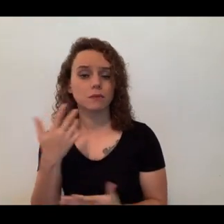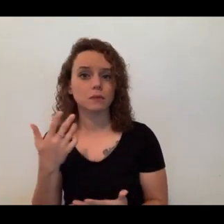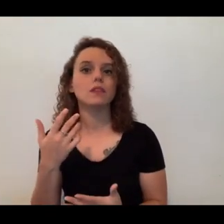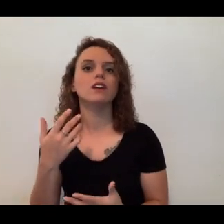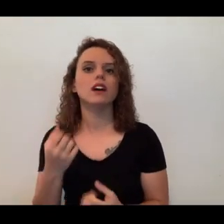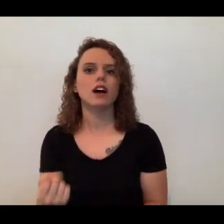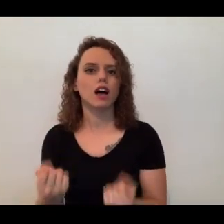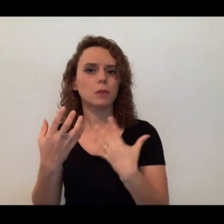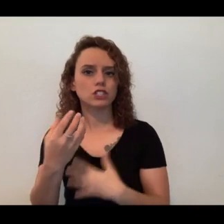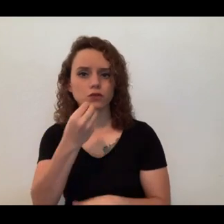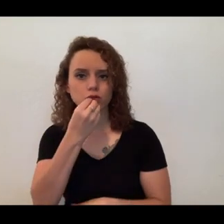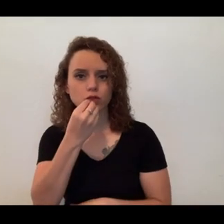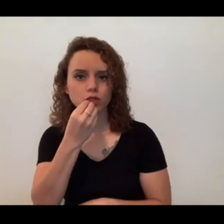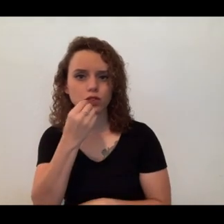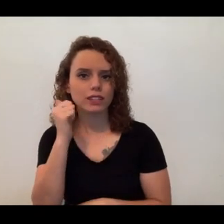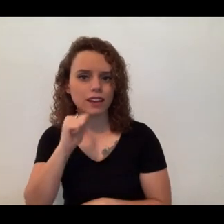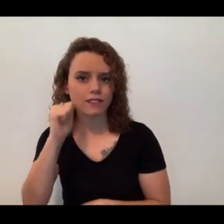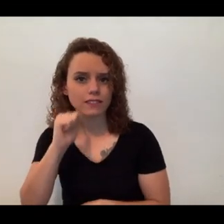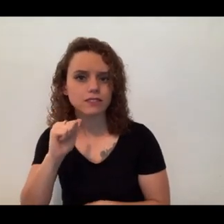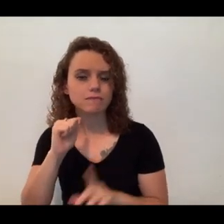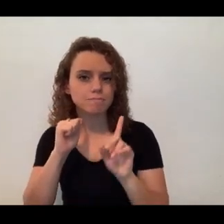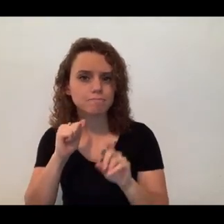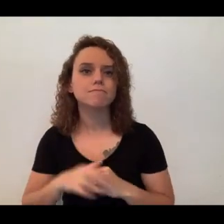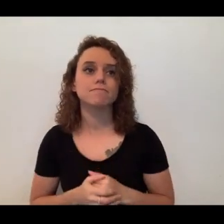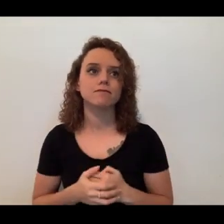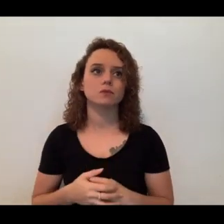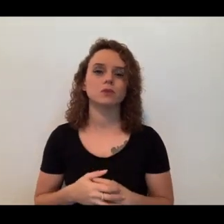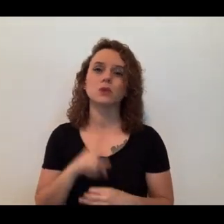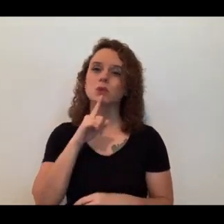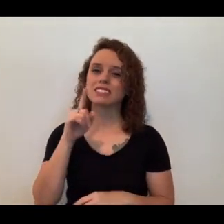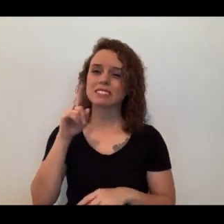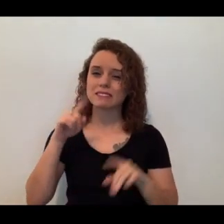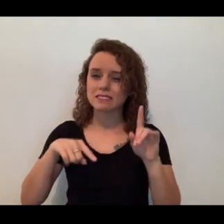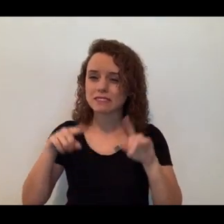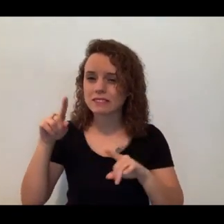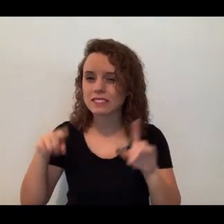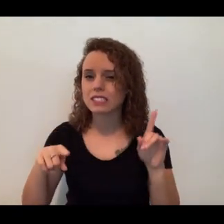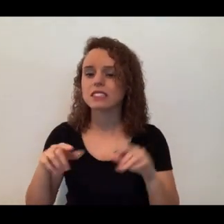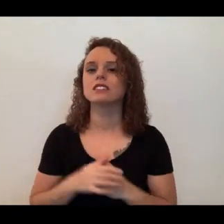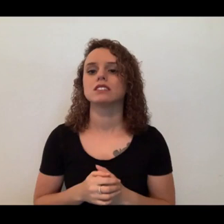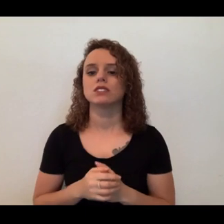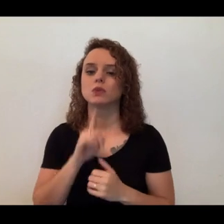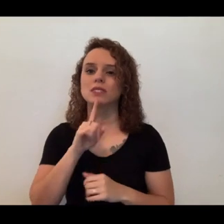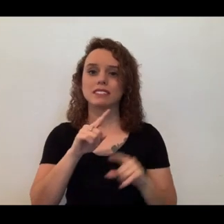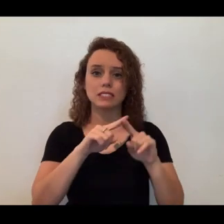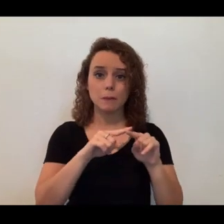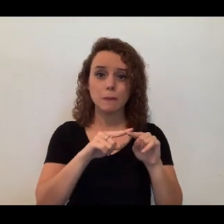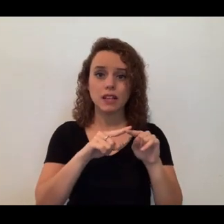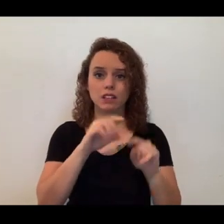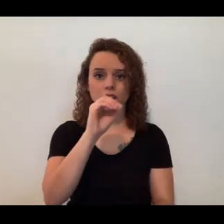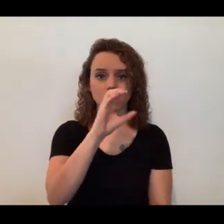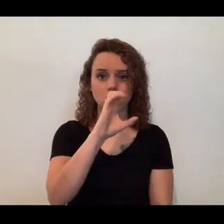question. How much food do they eat a day? Now this is going to vary, and it's going to be a little bit different from ocelots that are going to be hunting